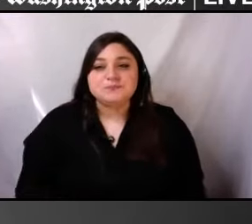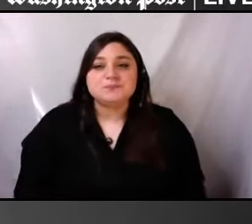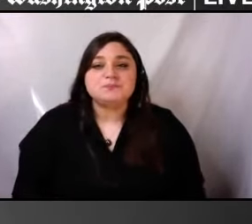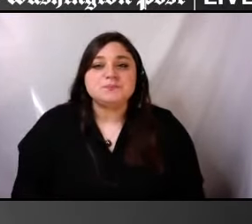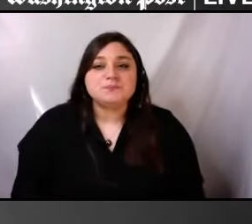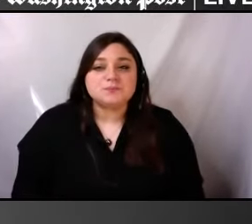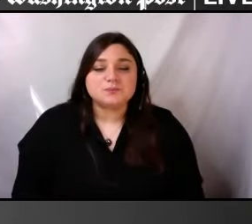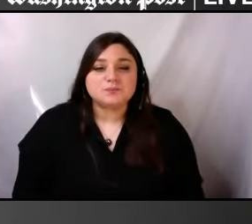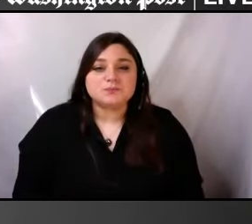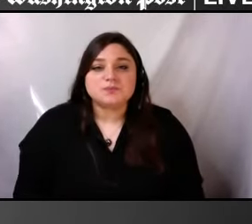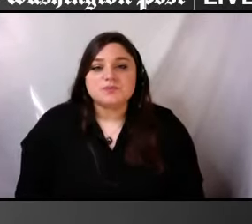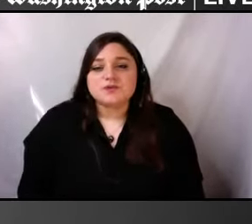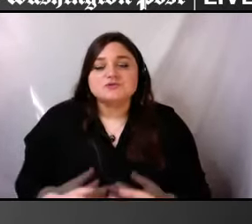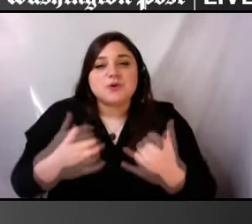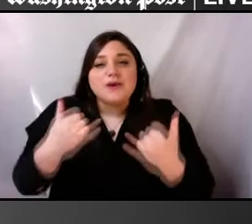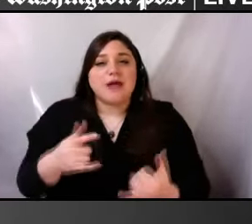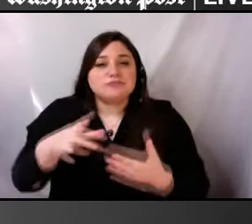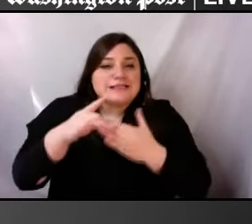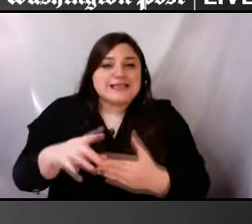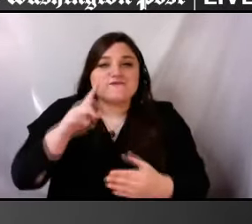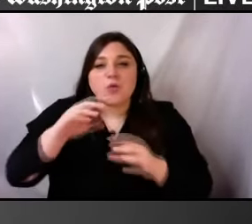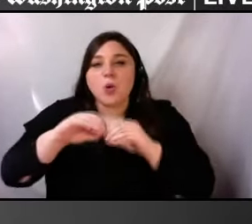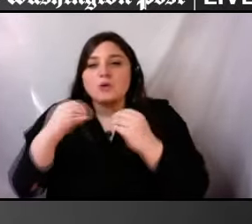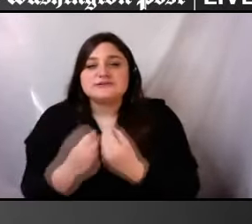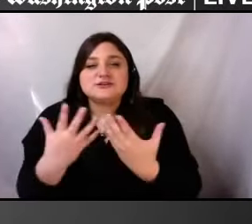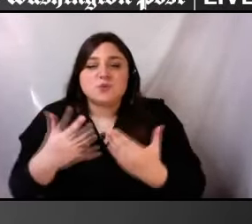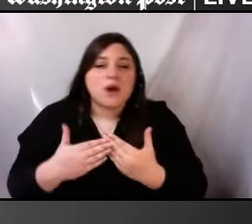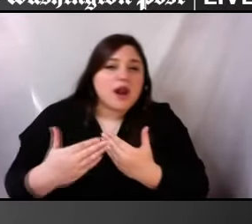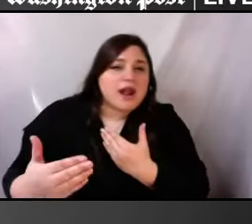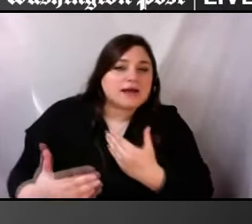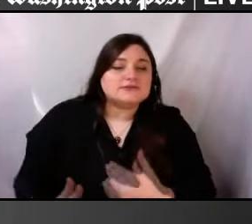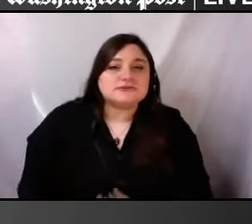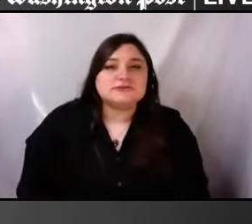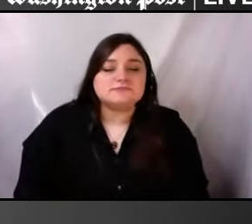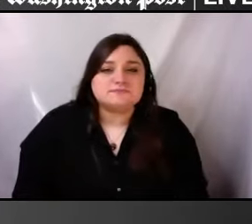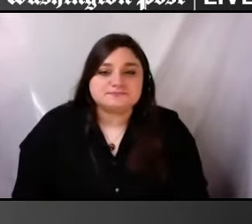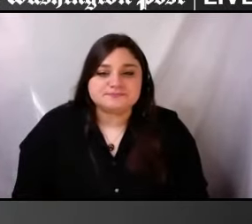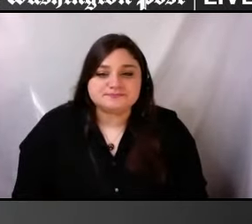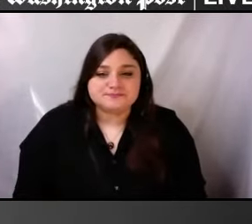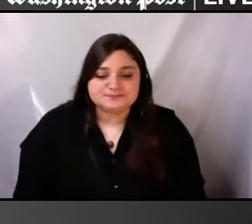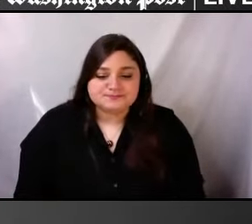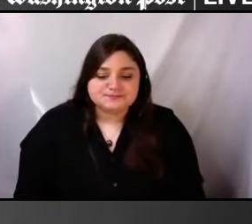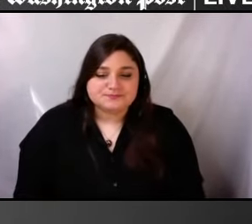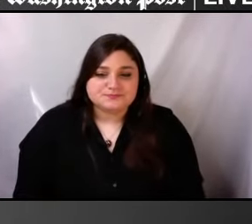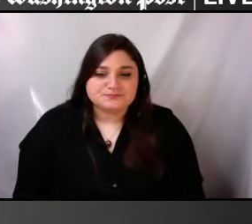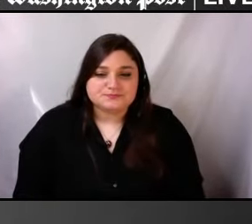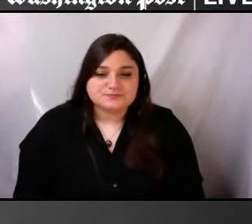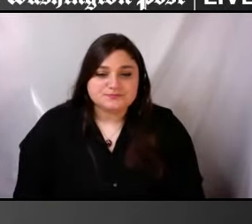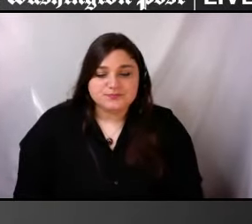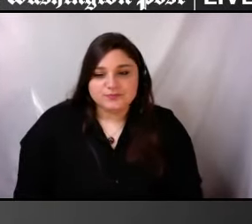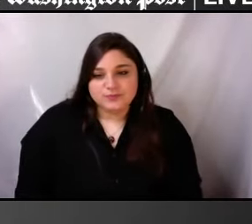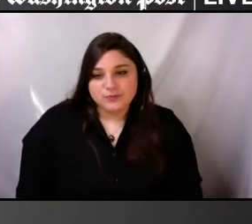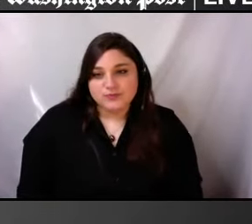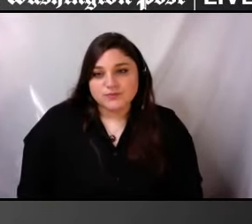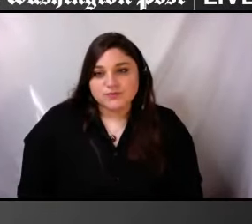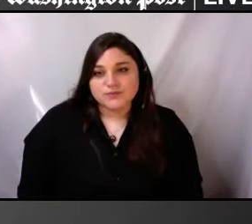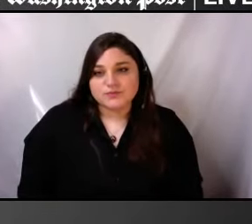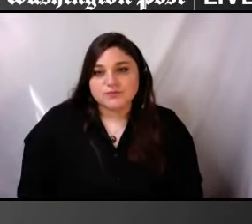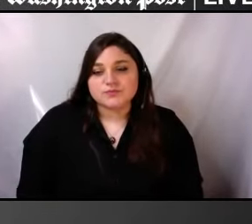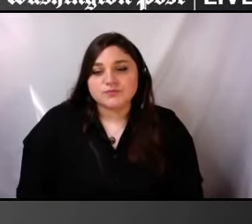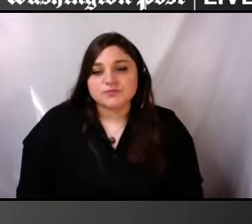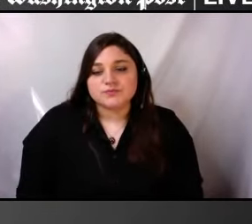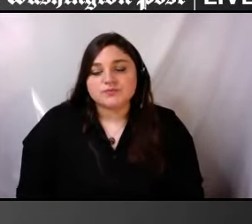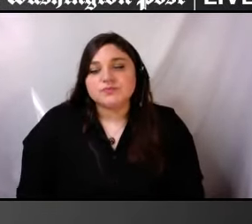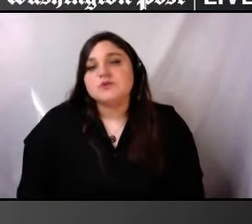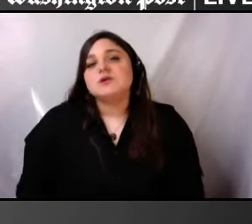moves ahead. Well, really want to amplify, um, what Andrea articulated